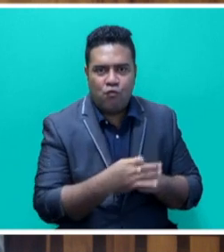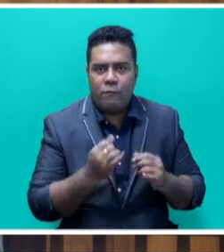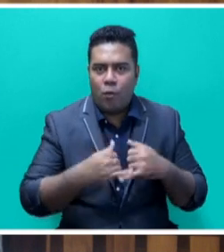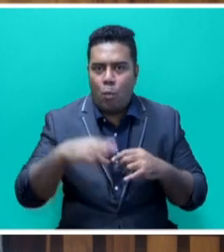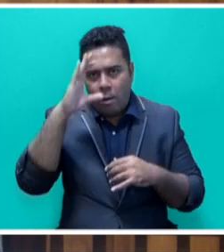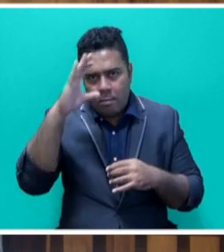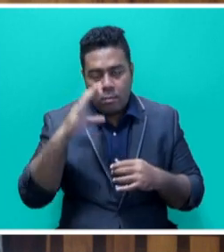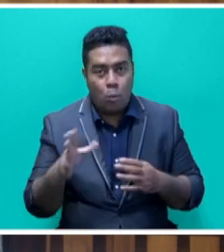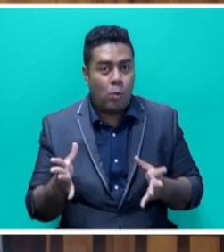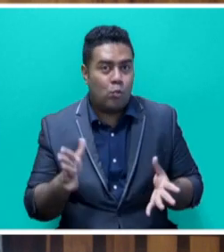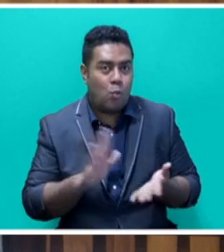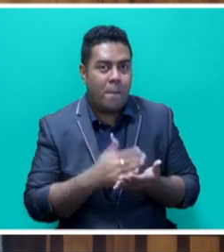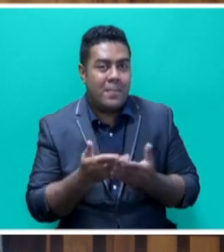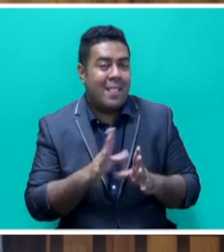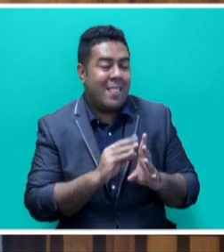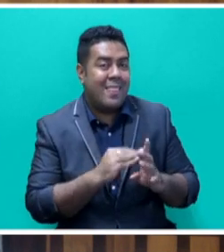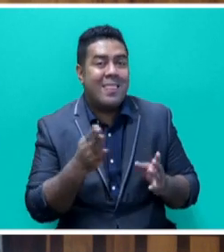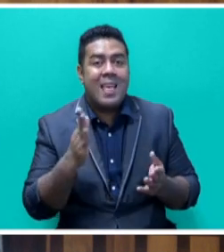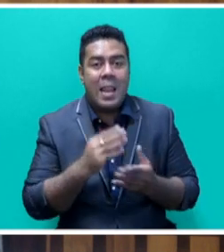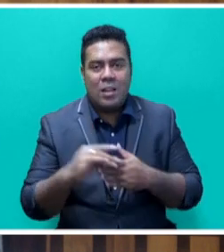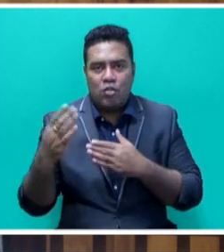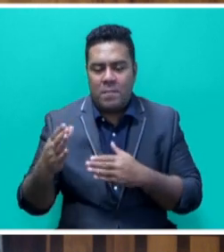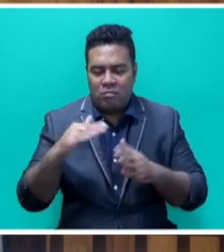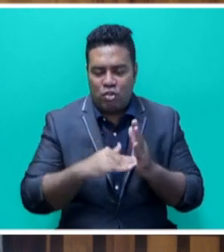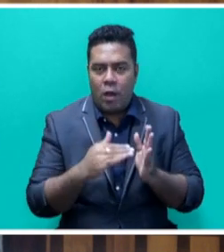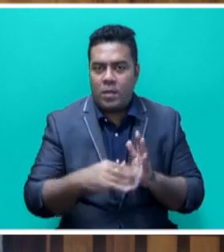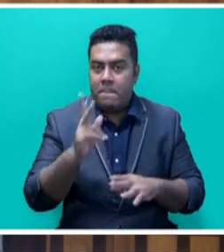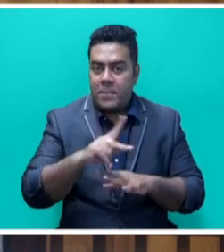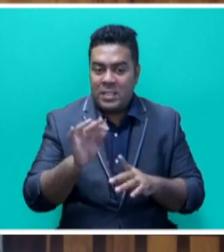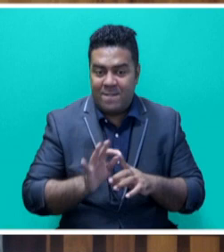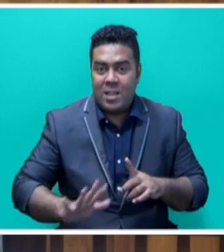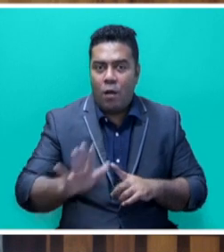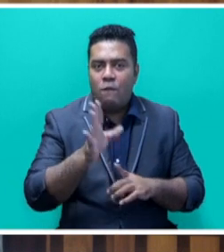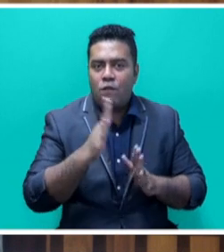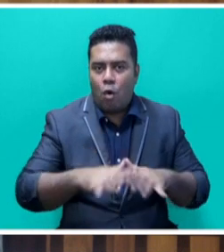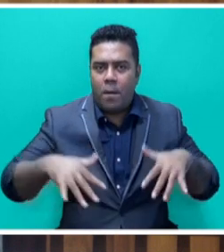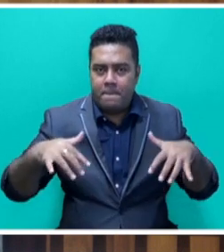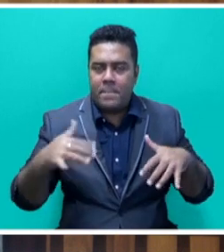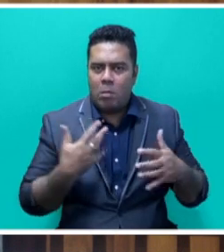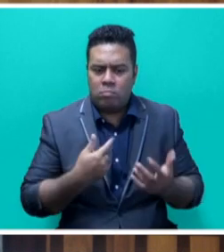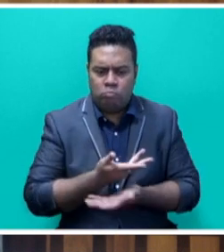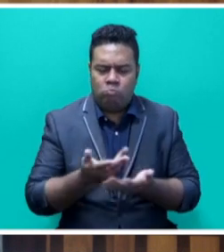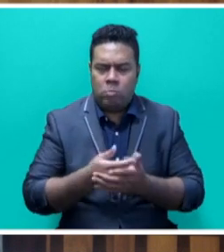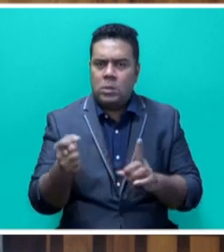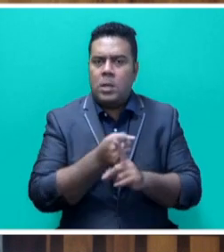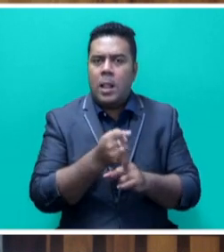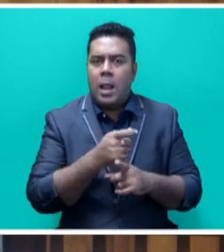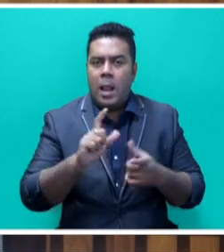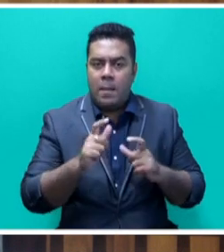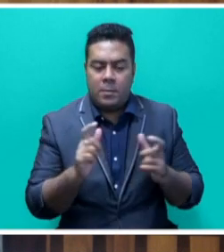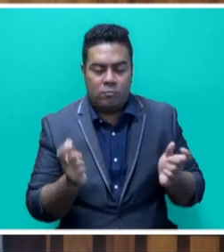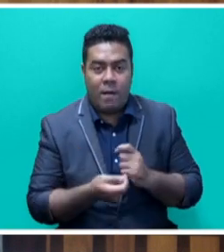replicate that leadership as chair of the Pacific Forum and lobby for mobilization of greater concessional climate finance from